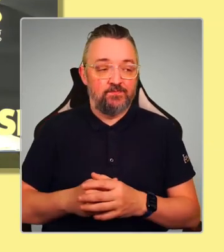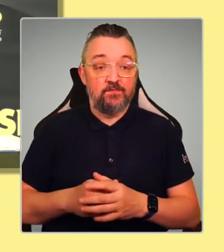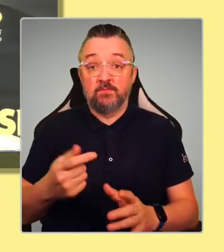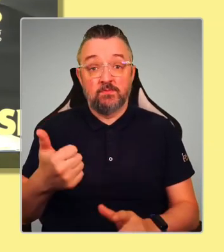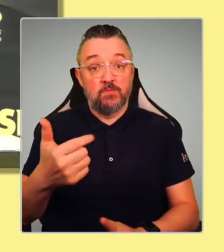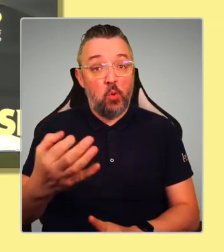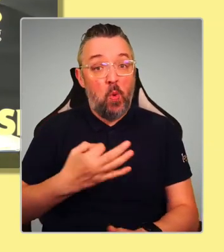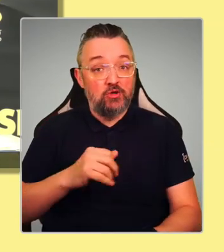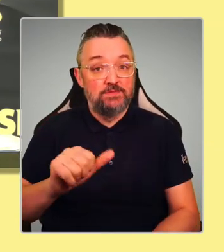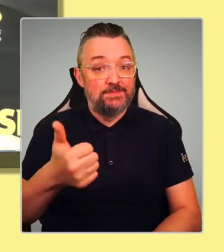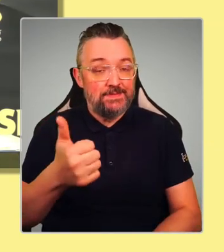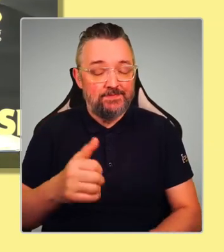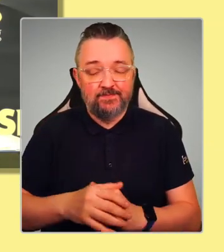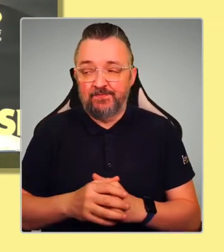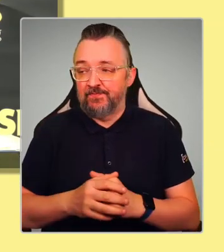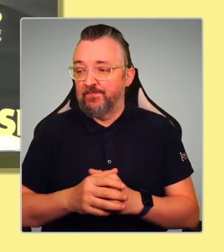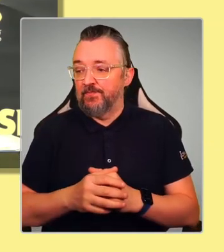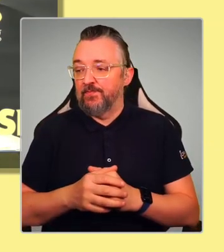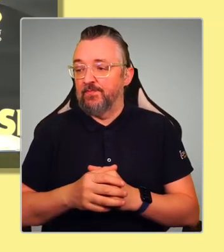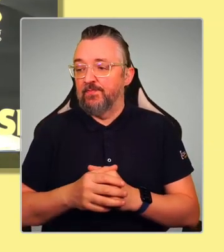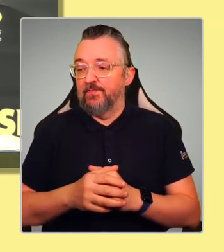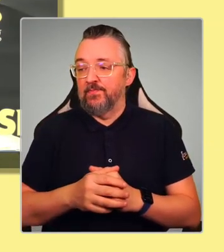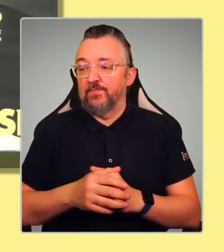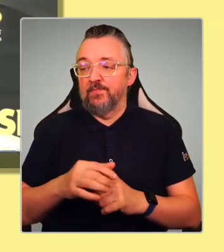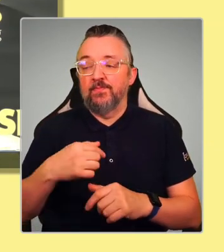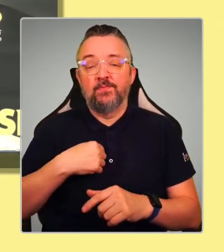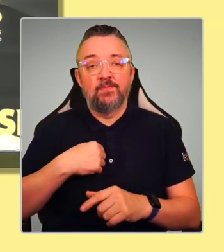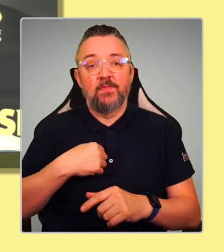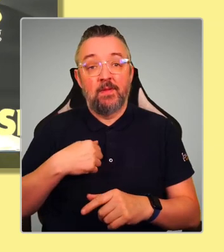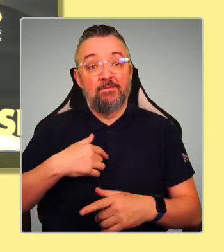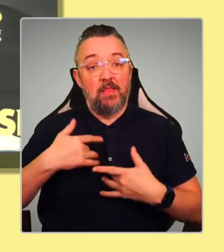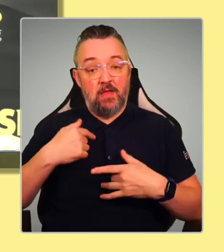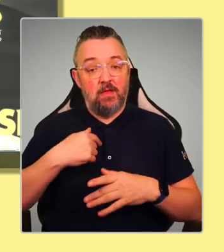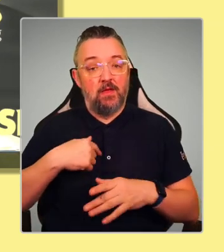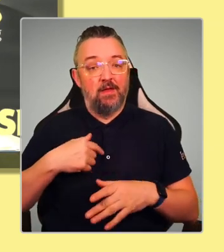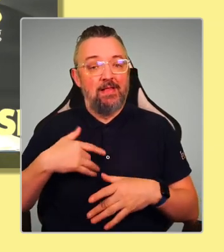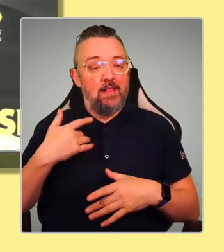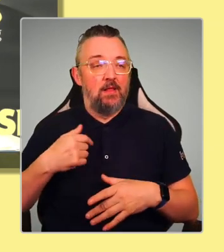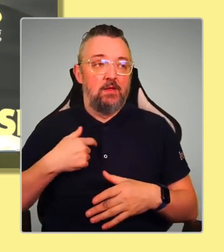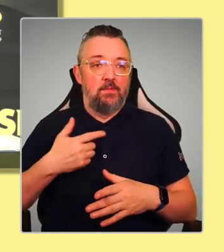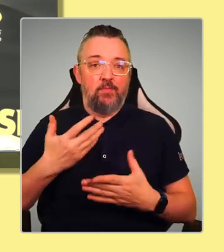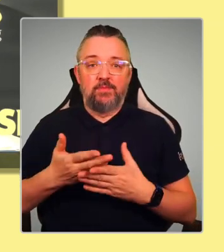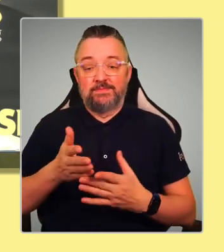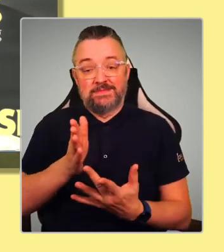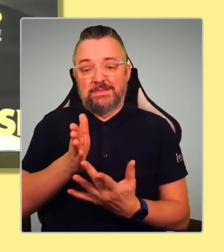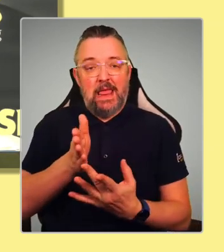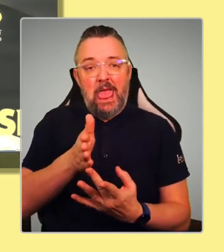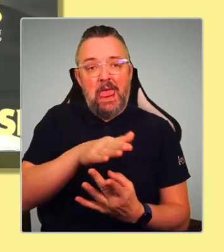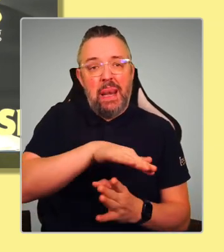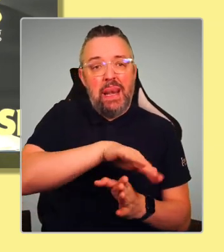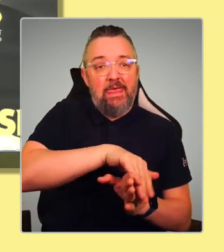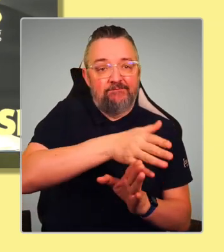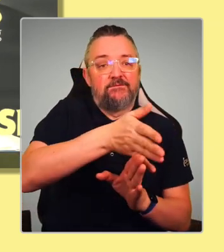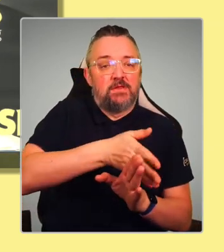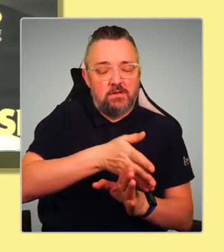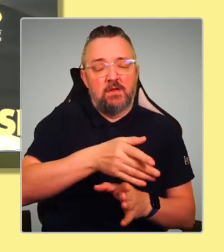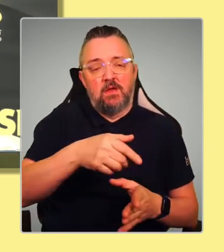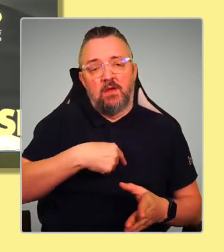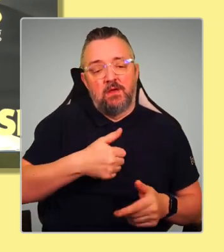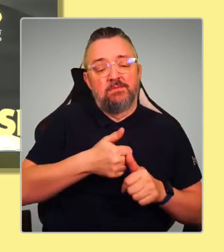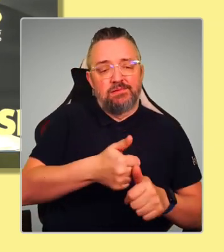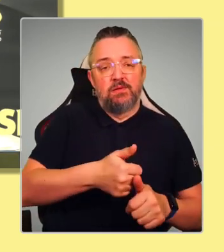So I would describe myself as left of centre, which I think we're a left of centre party, and I think we're in a left of centre